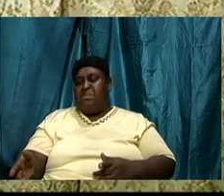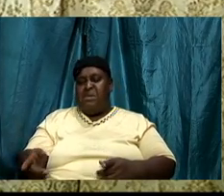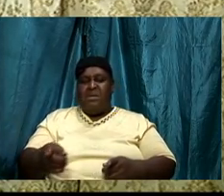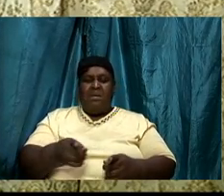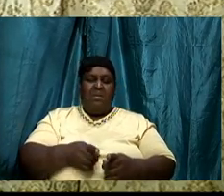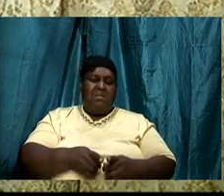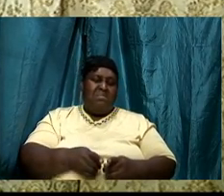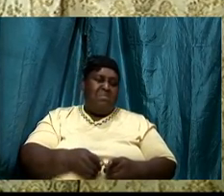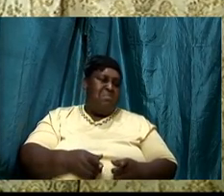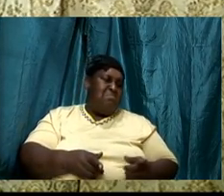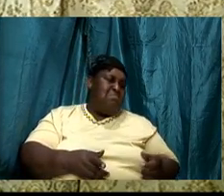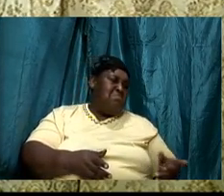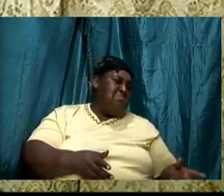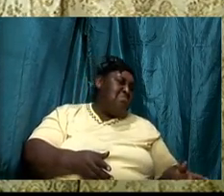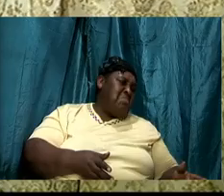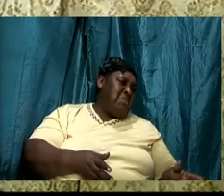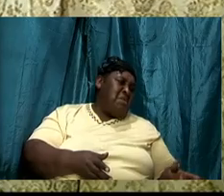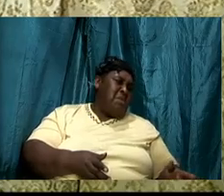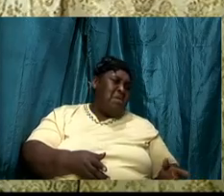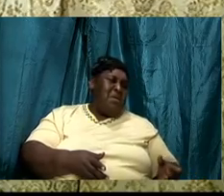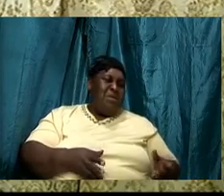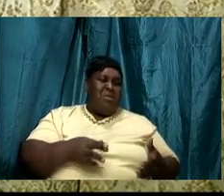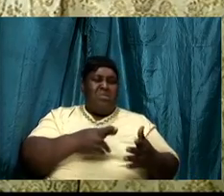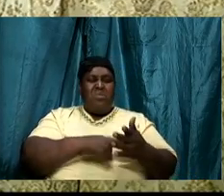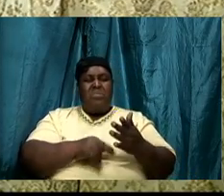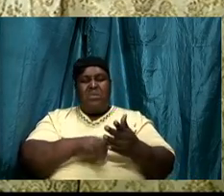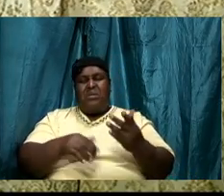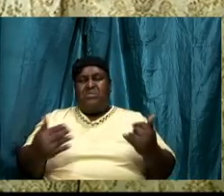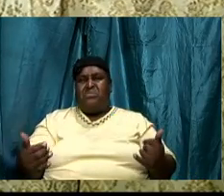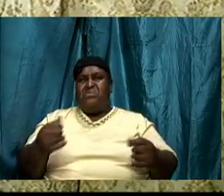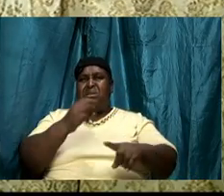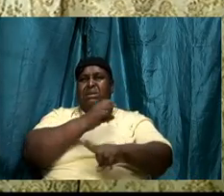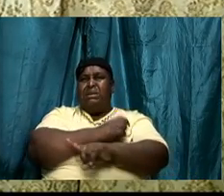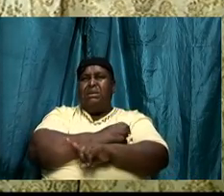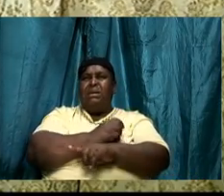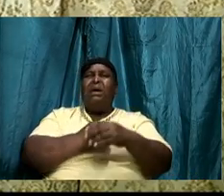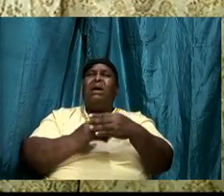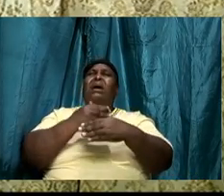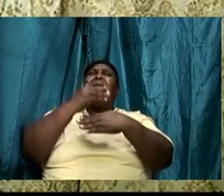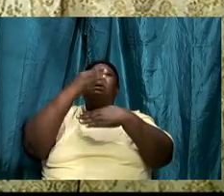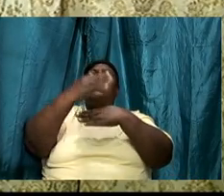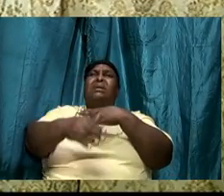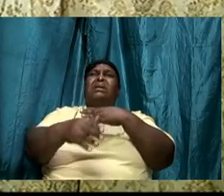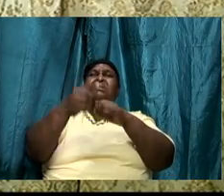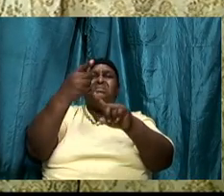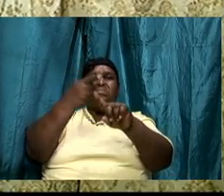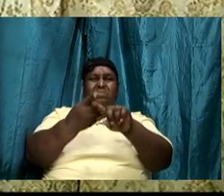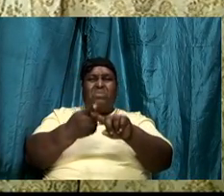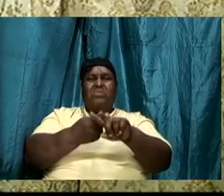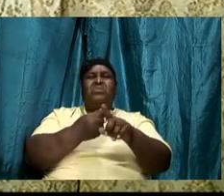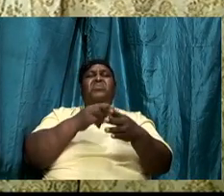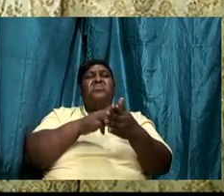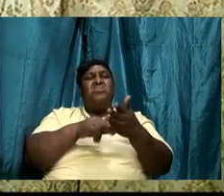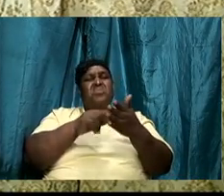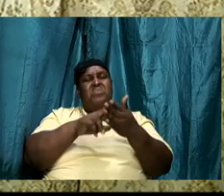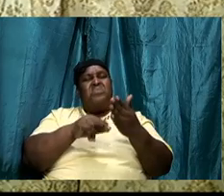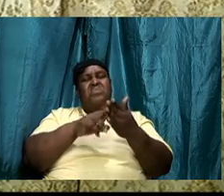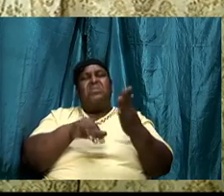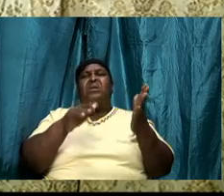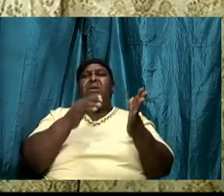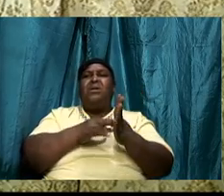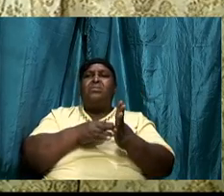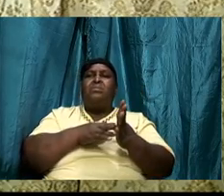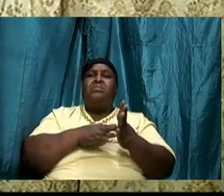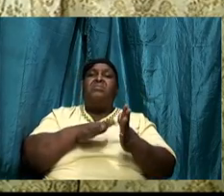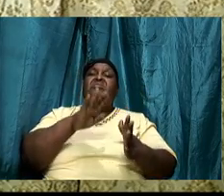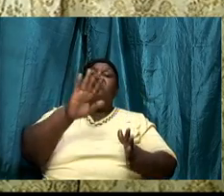read it today and next month I read again or next week I read again you are not the person that God is going to